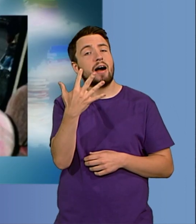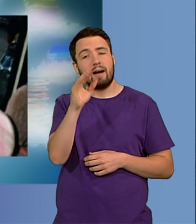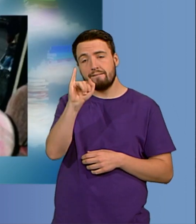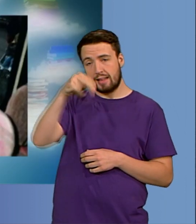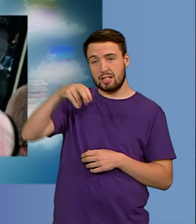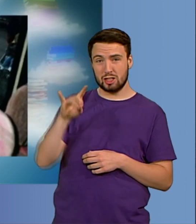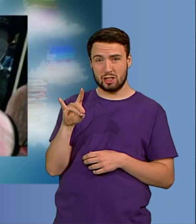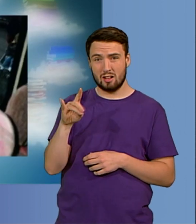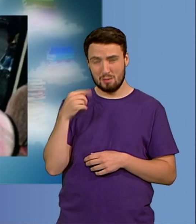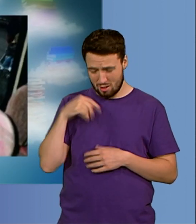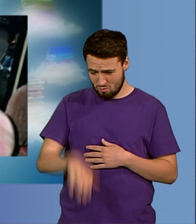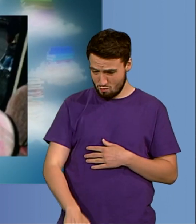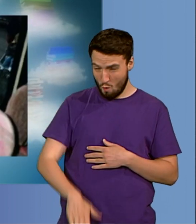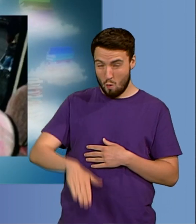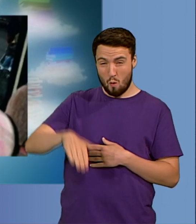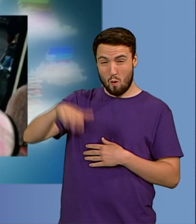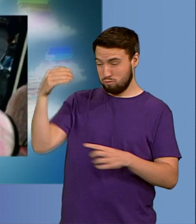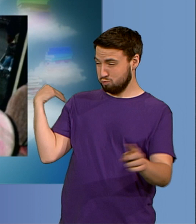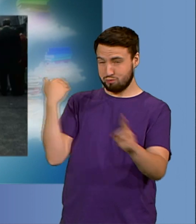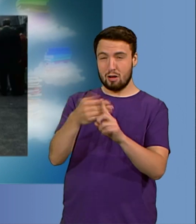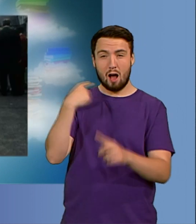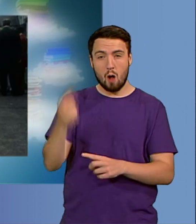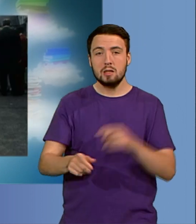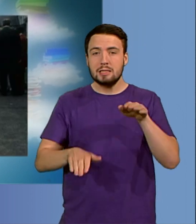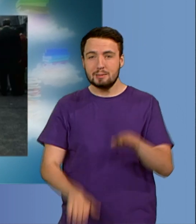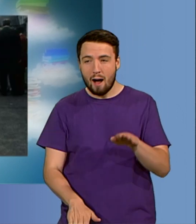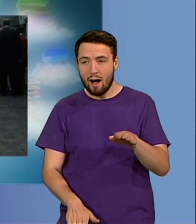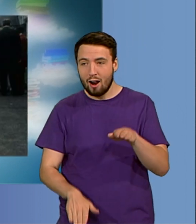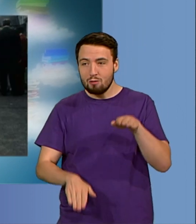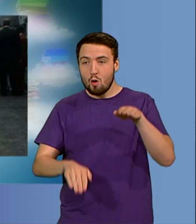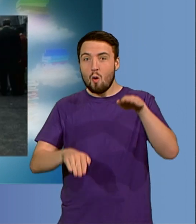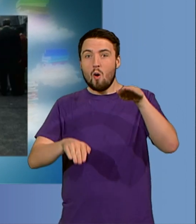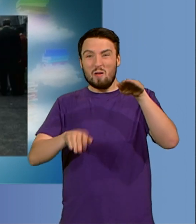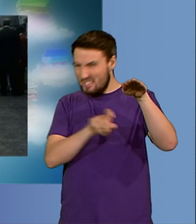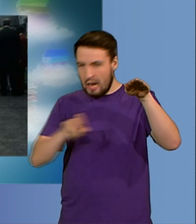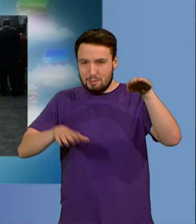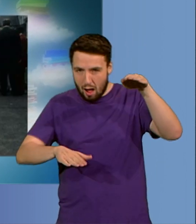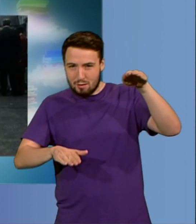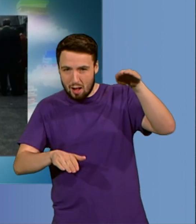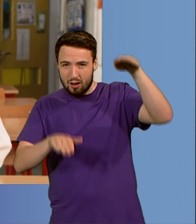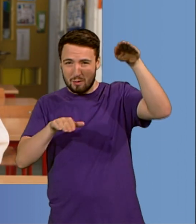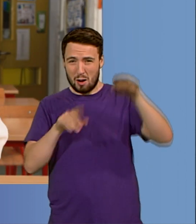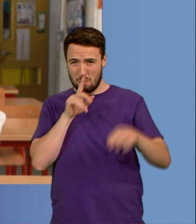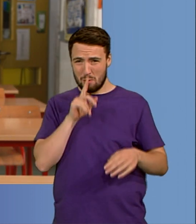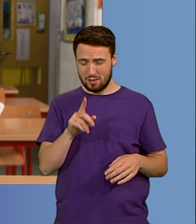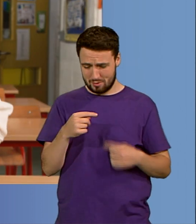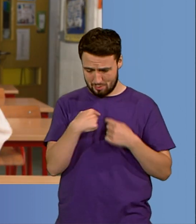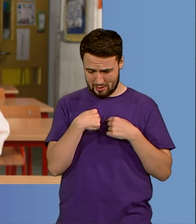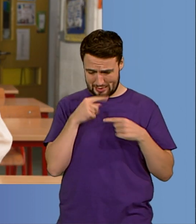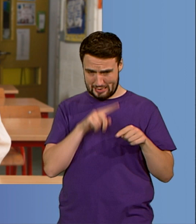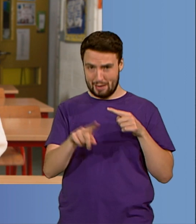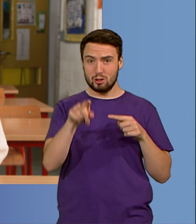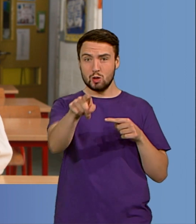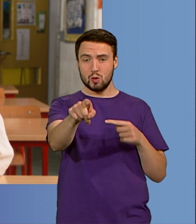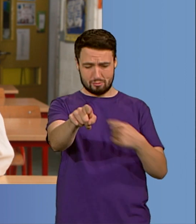smaller than everybody else and in terms of my disability all that is different than maybe me and you is that my arms